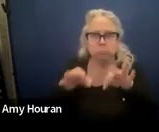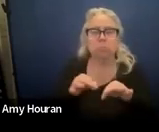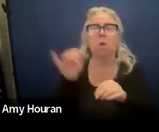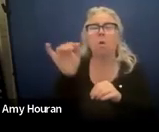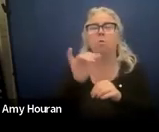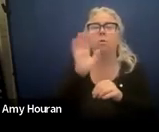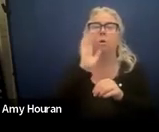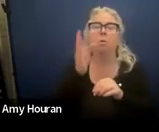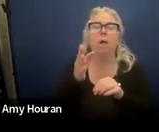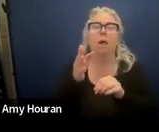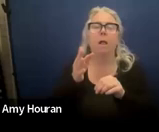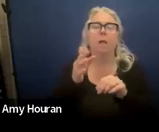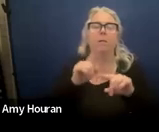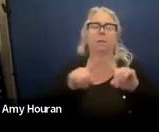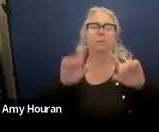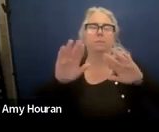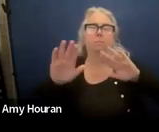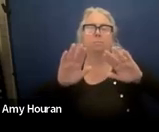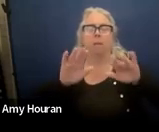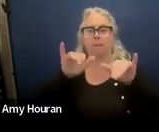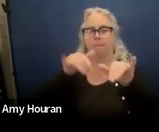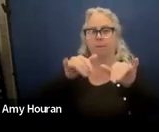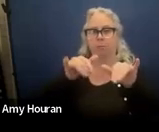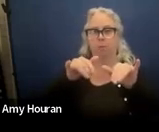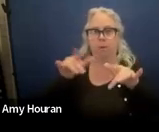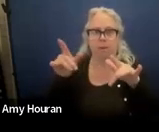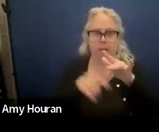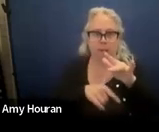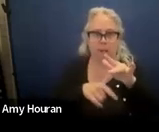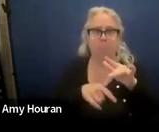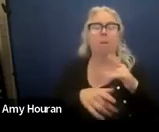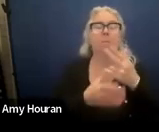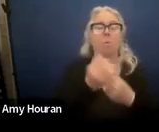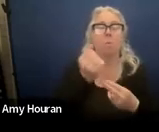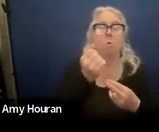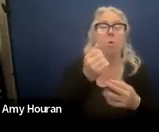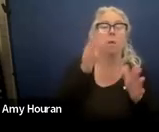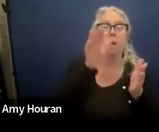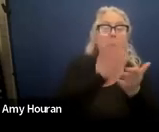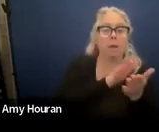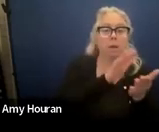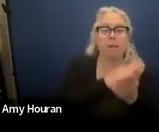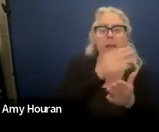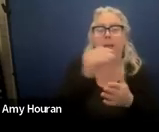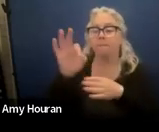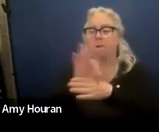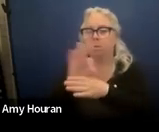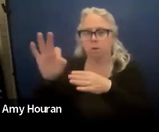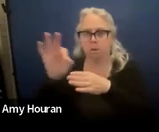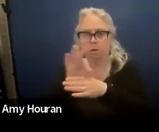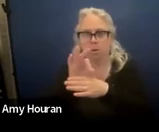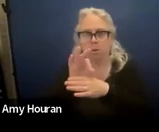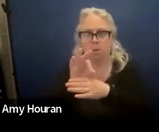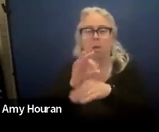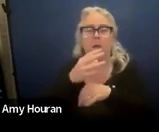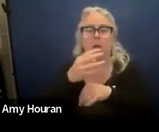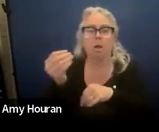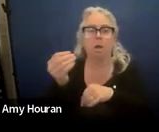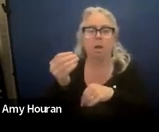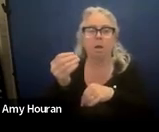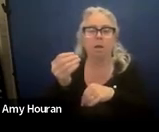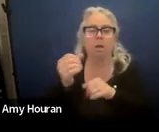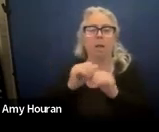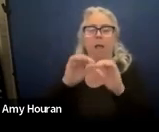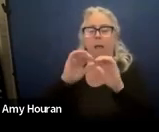you the distinctly measurable and persisting gap in both academic and functional and the house